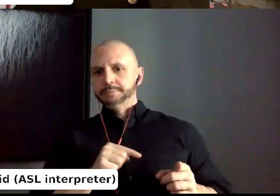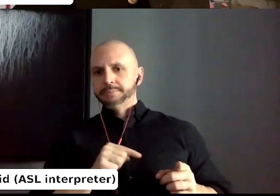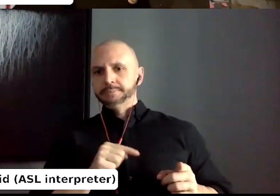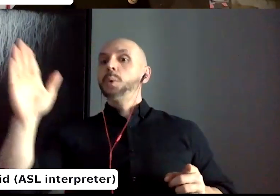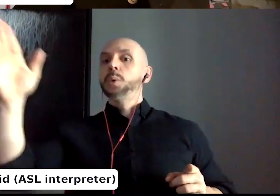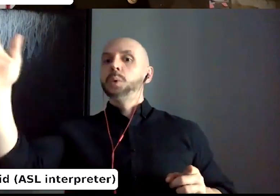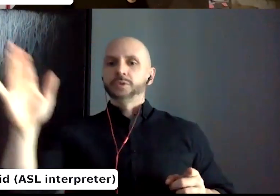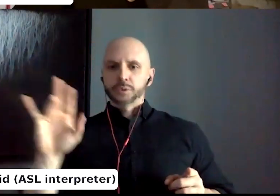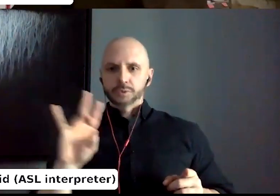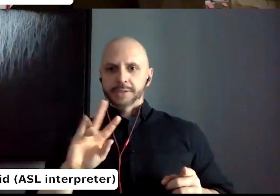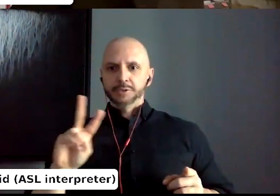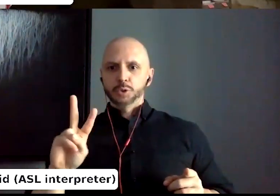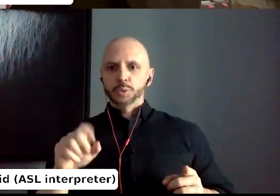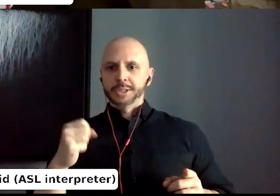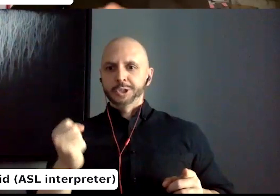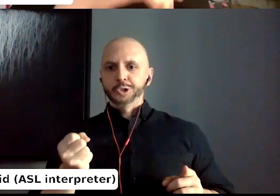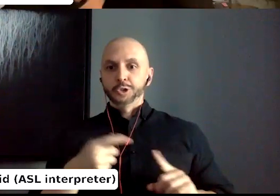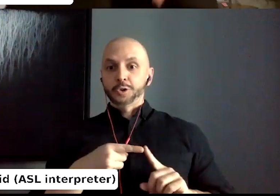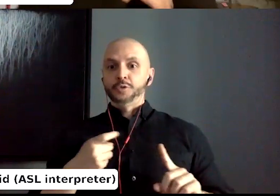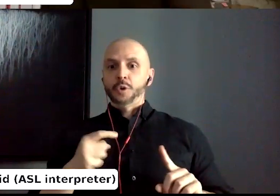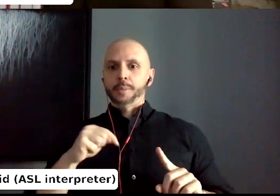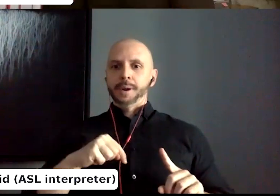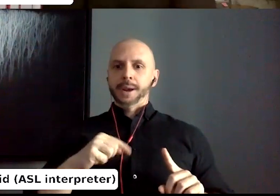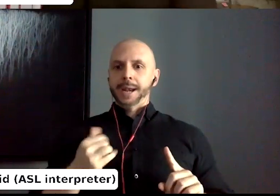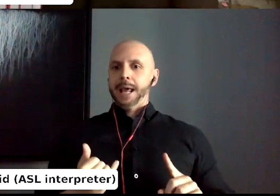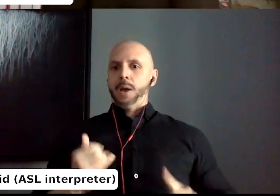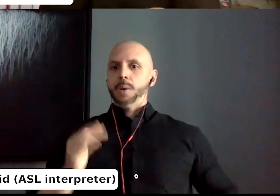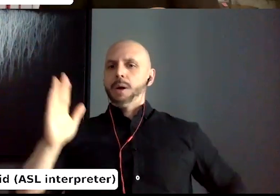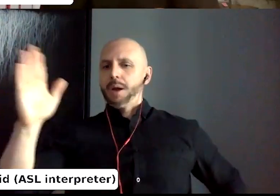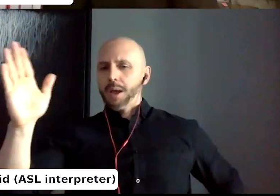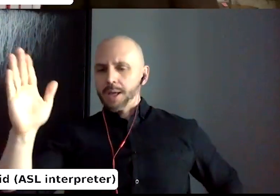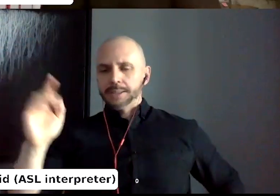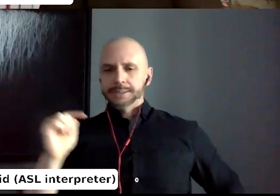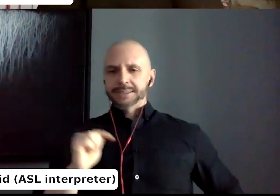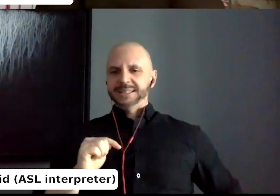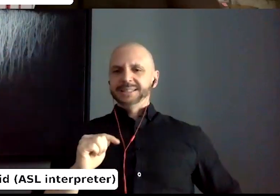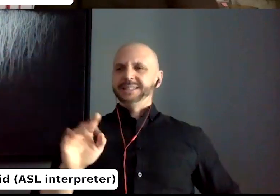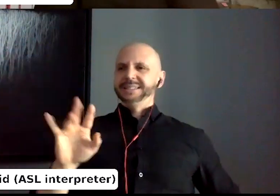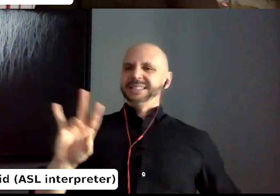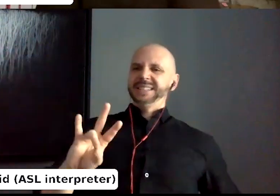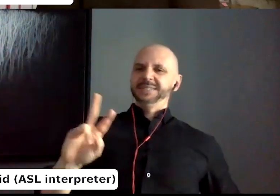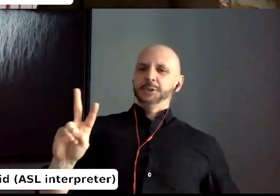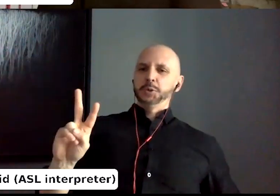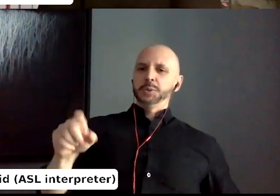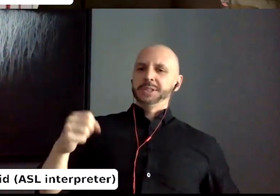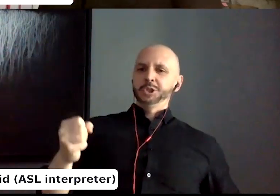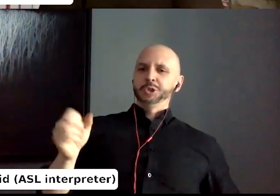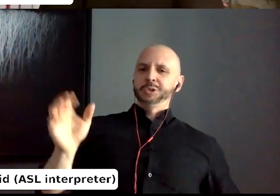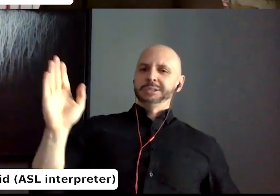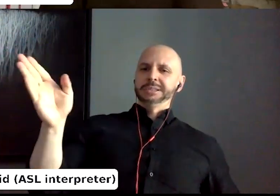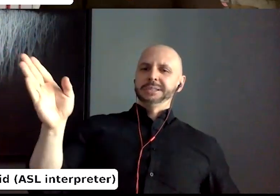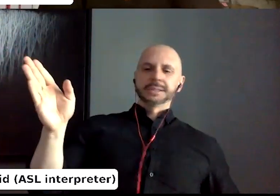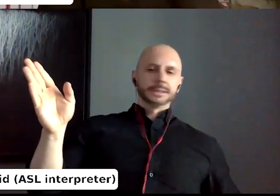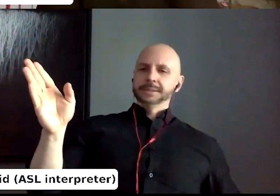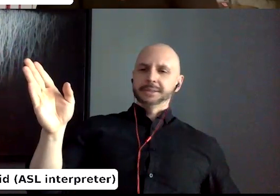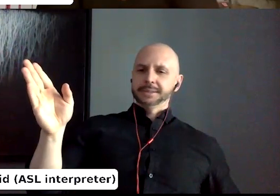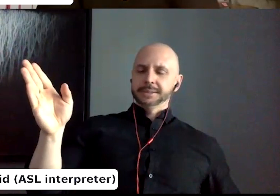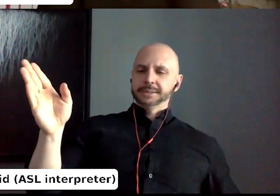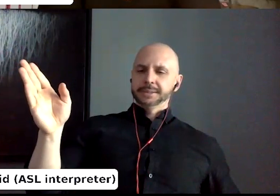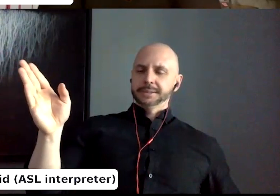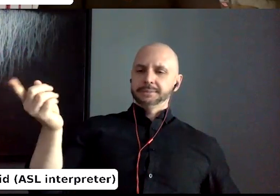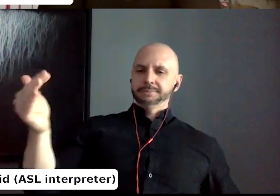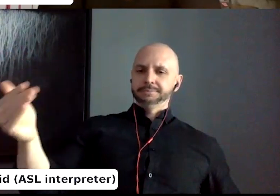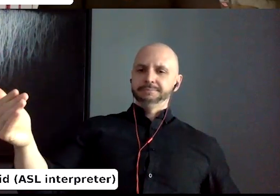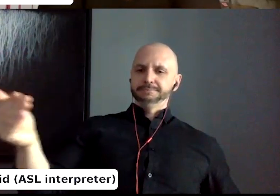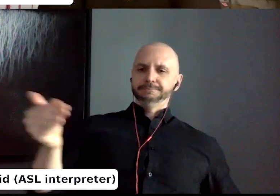now. And then when I started writing, I felt like, no, this is just too far away. It will be 20 years. And in the end I was thinking